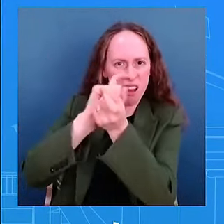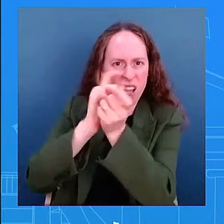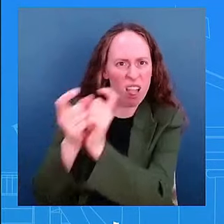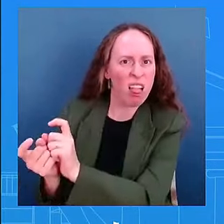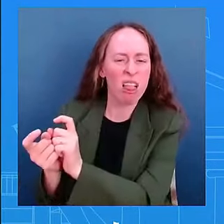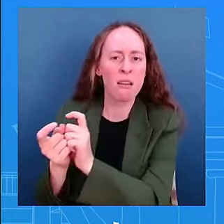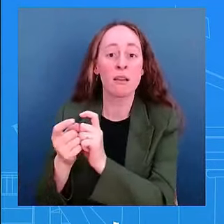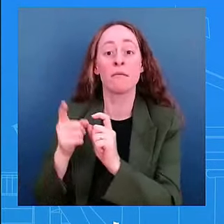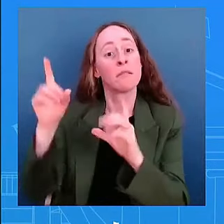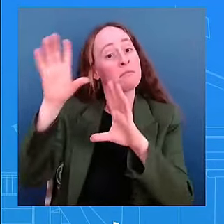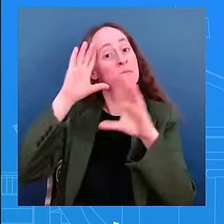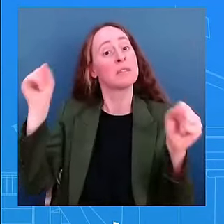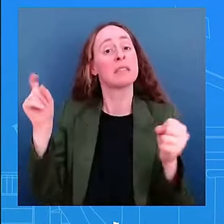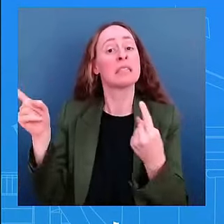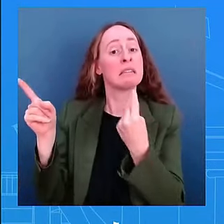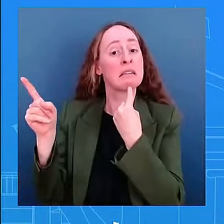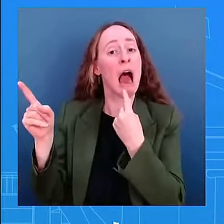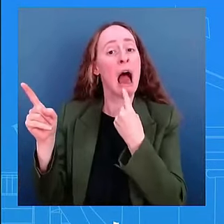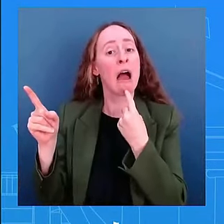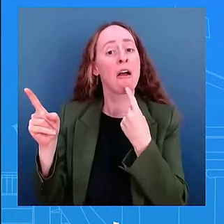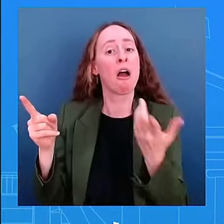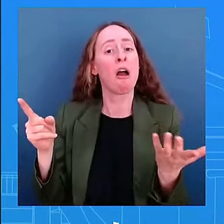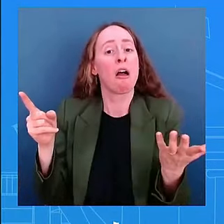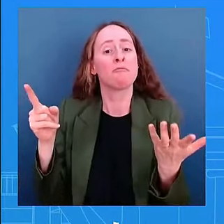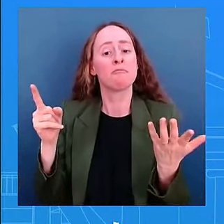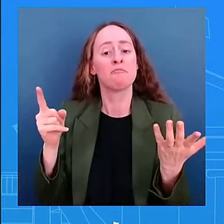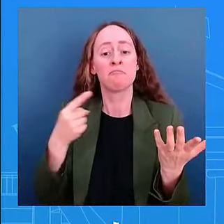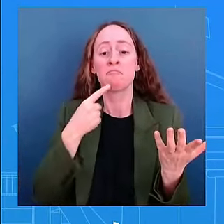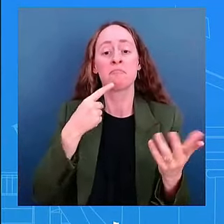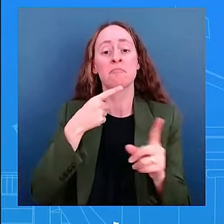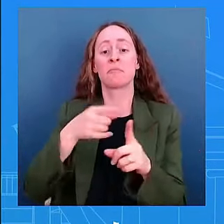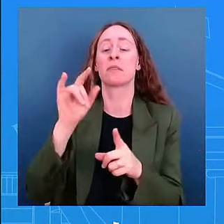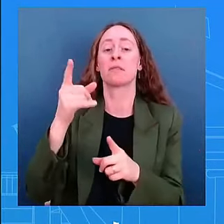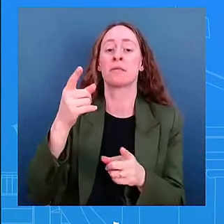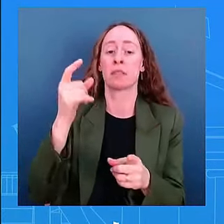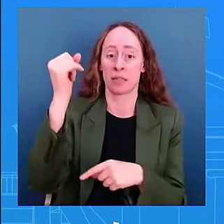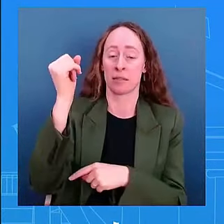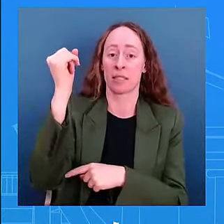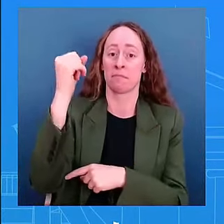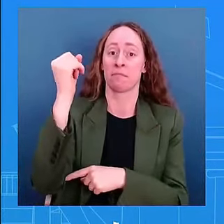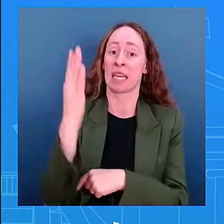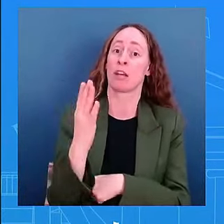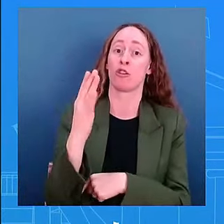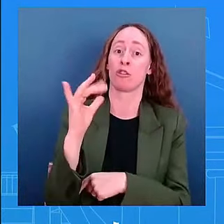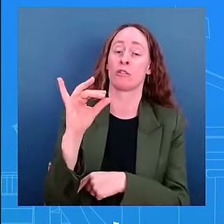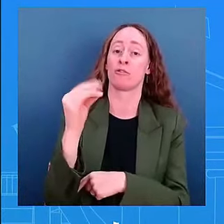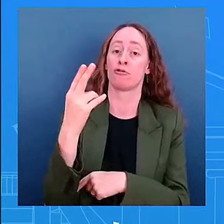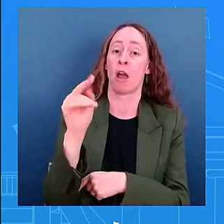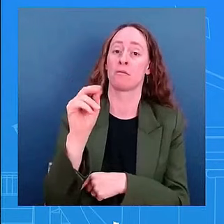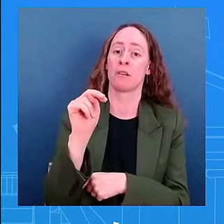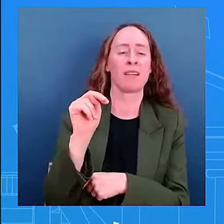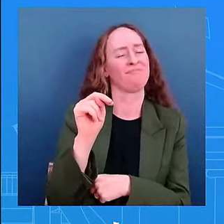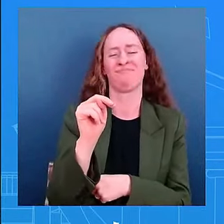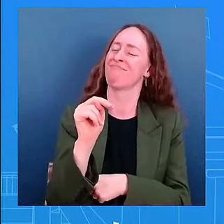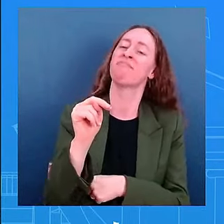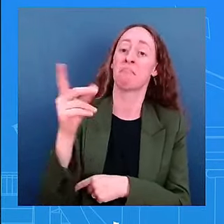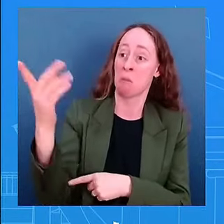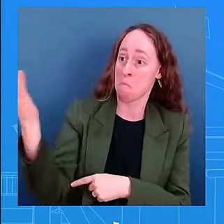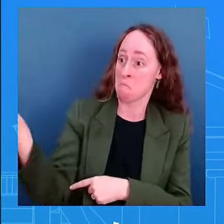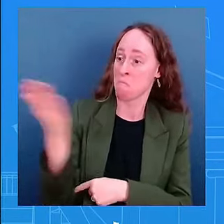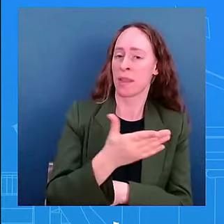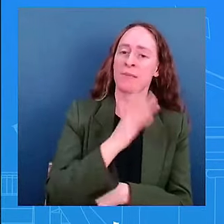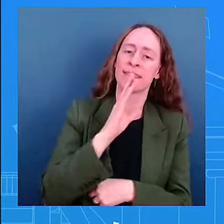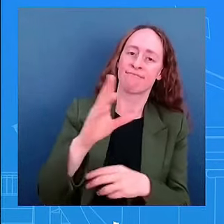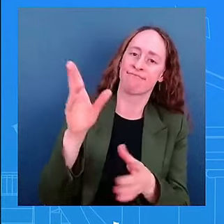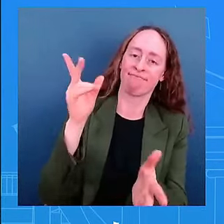actually addressed this right uh in his speech in his remarks uh yesterday he he went right to it uh and